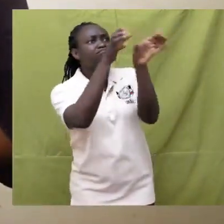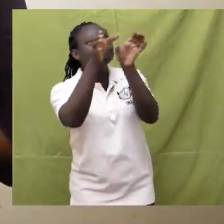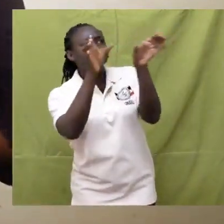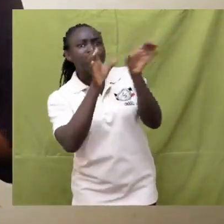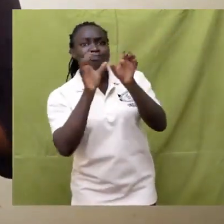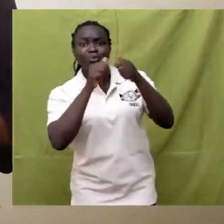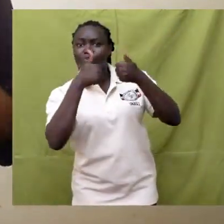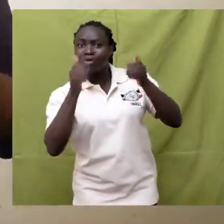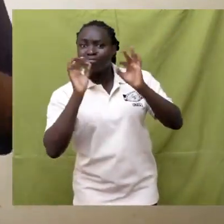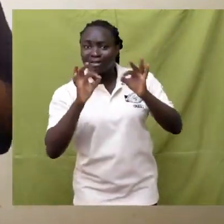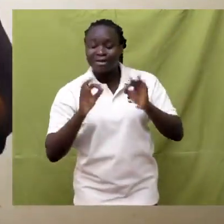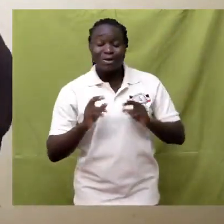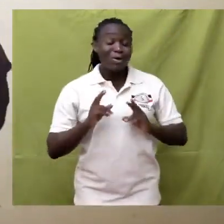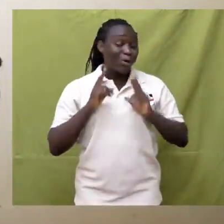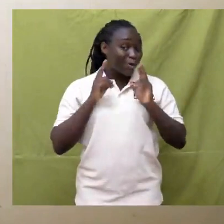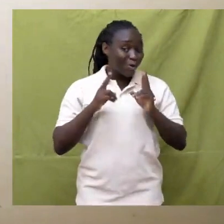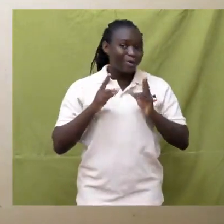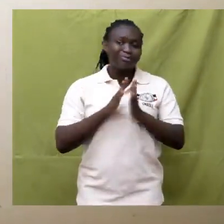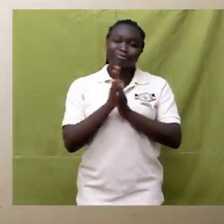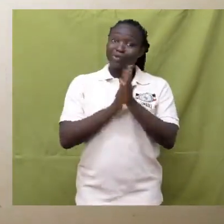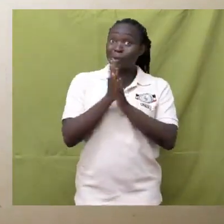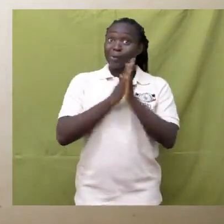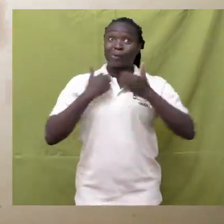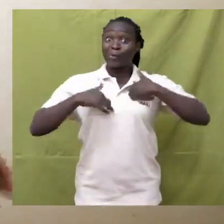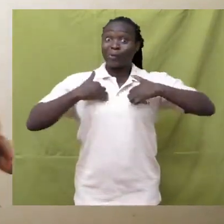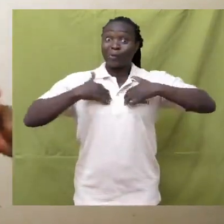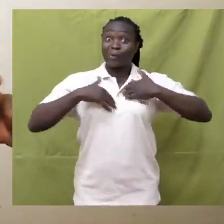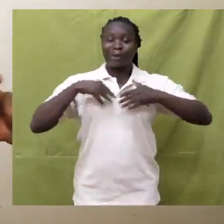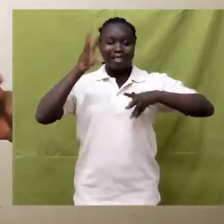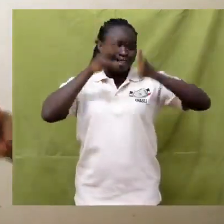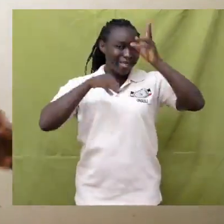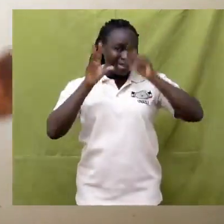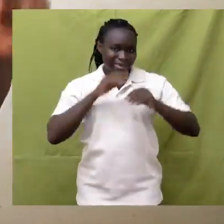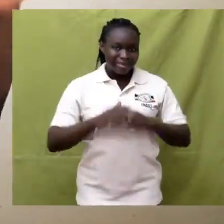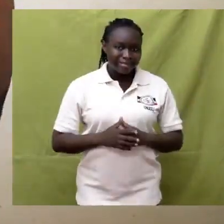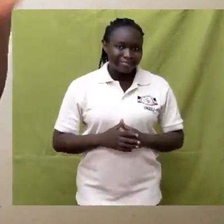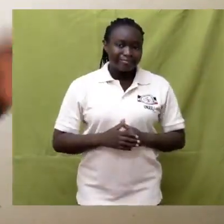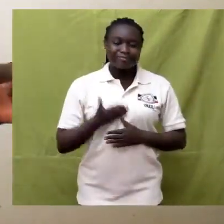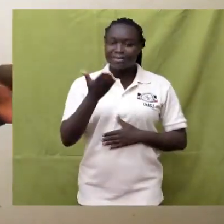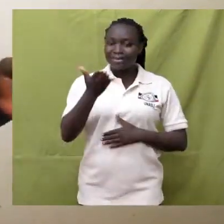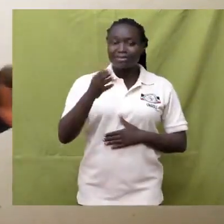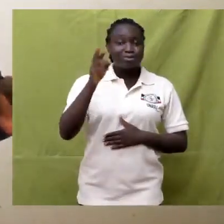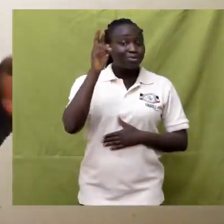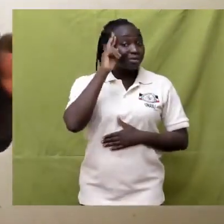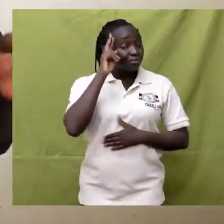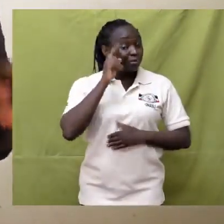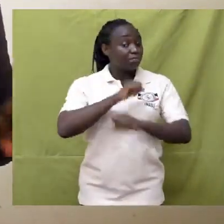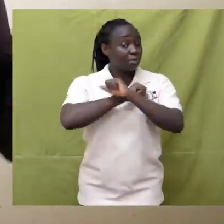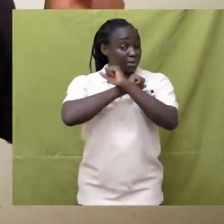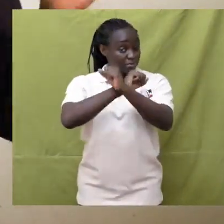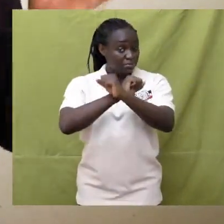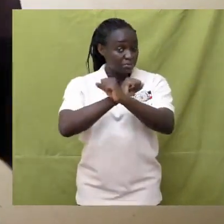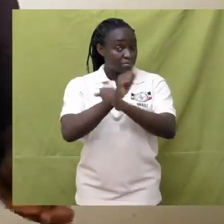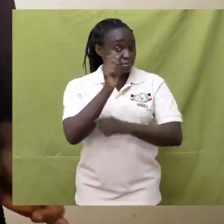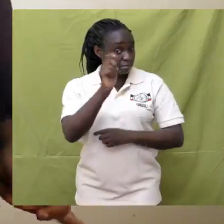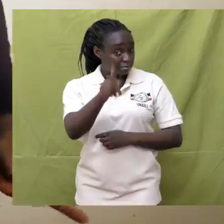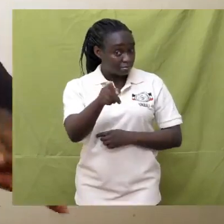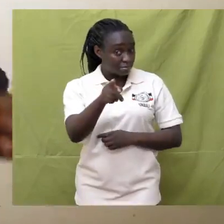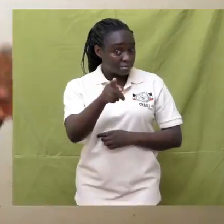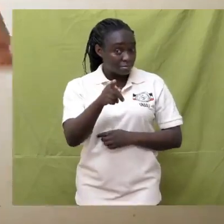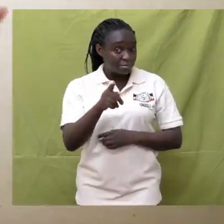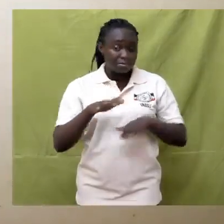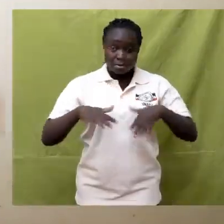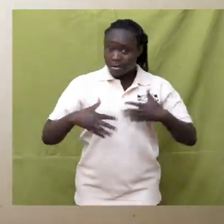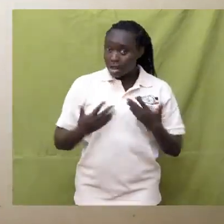lesson hope you have Enjoyed The lesson Remember To keep safe Wash your hands With soap